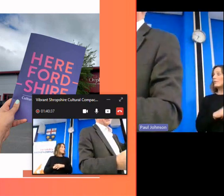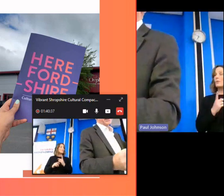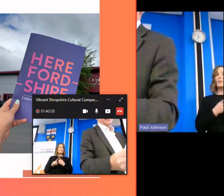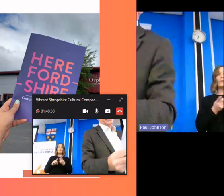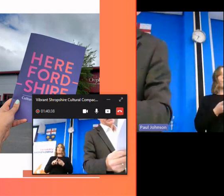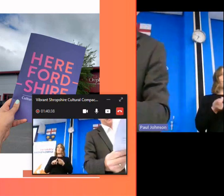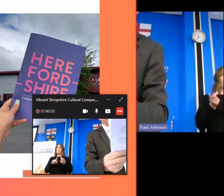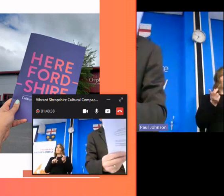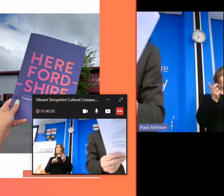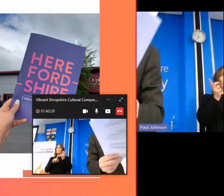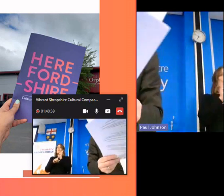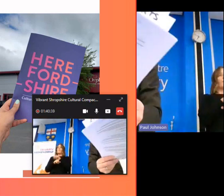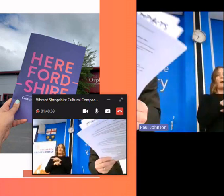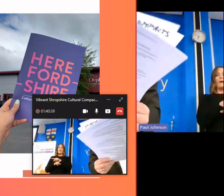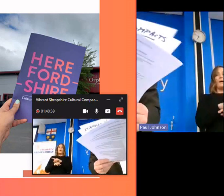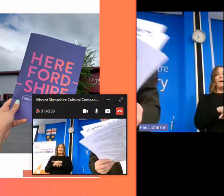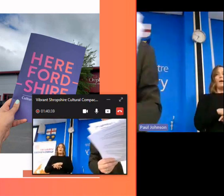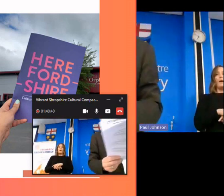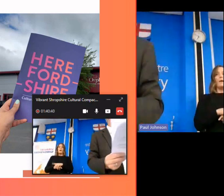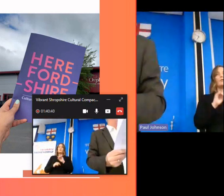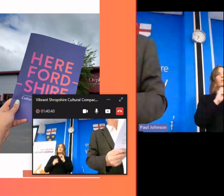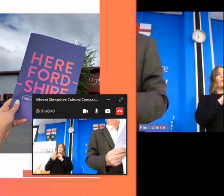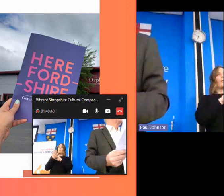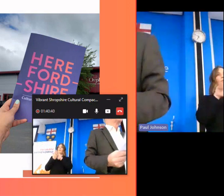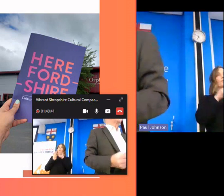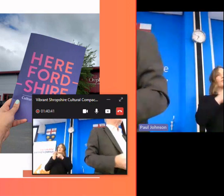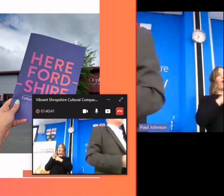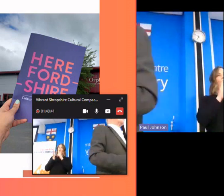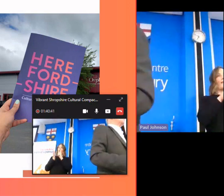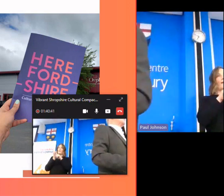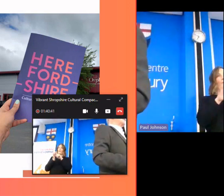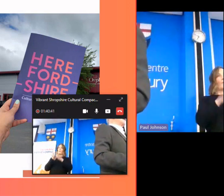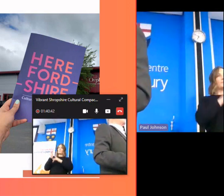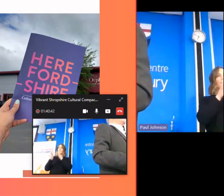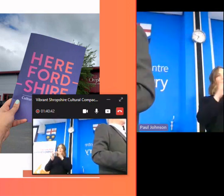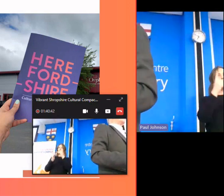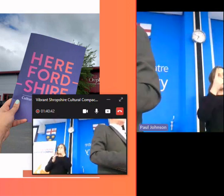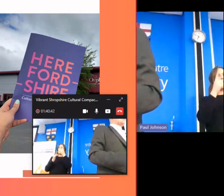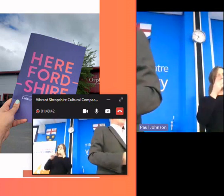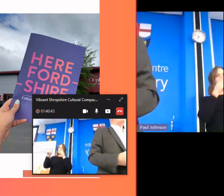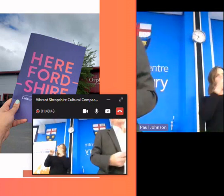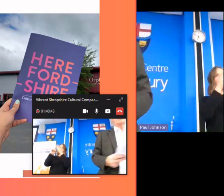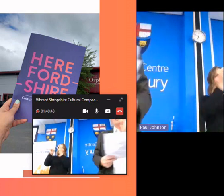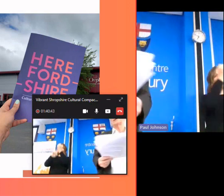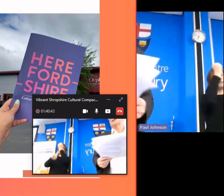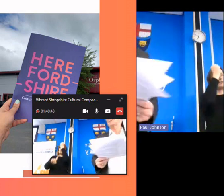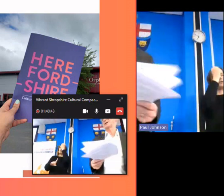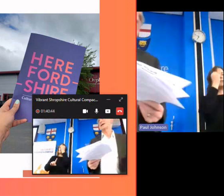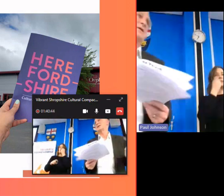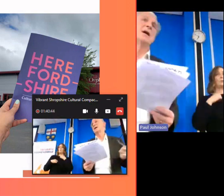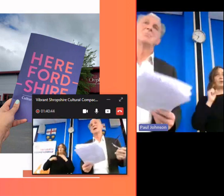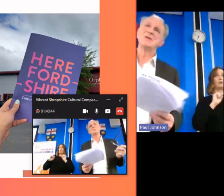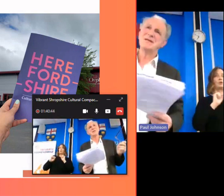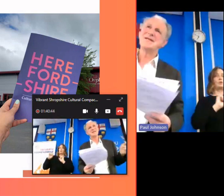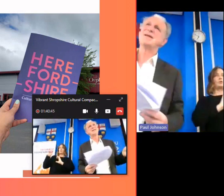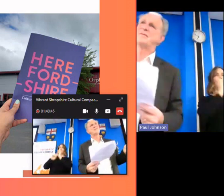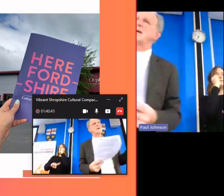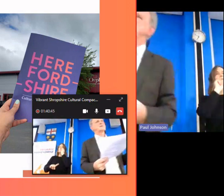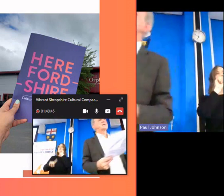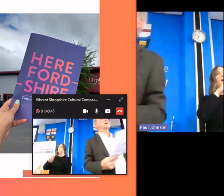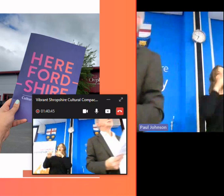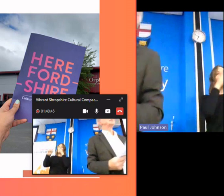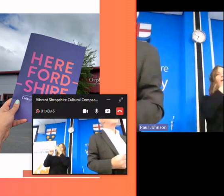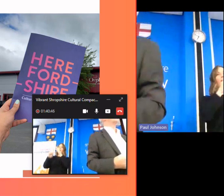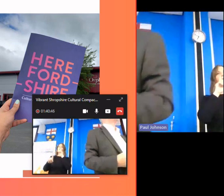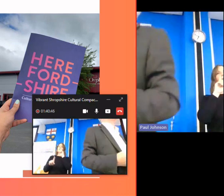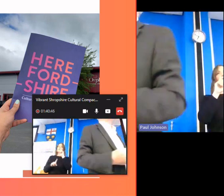to the um uh to the shire one of the ambitions again uh we haven't managed to achieve it yet but is in